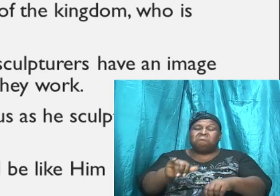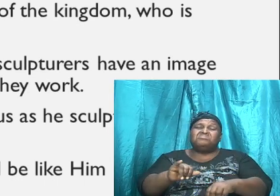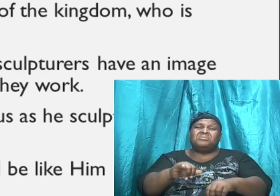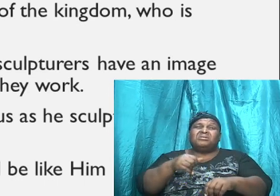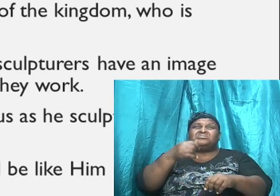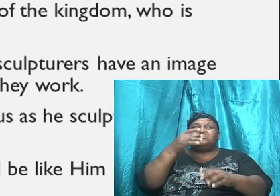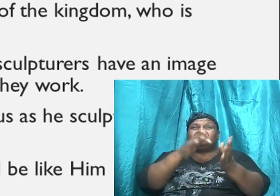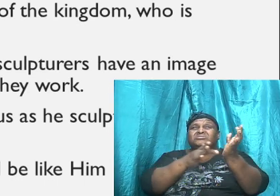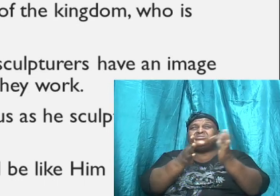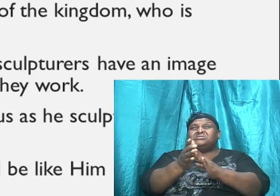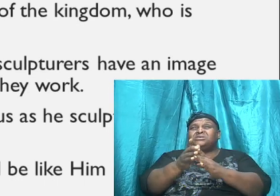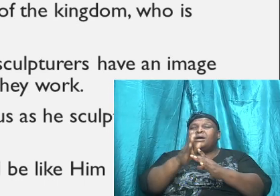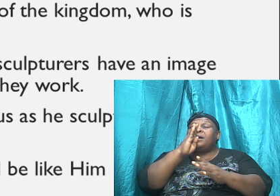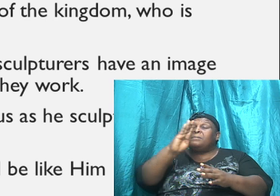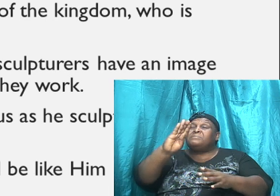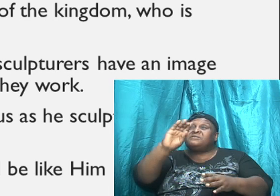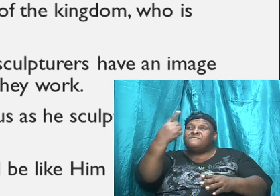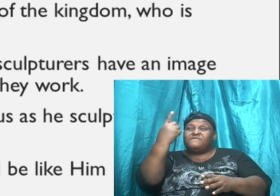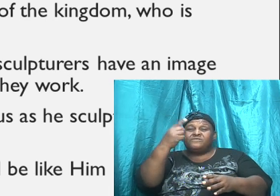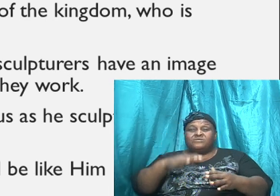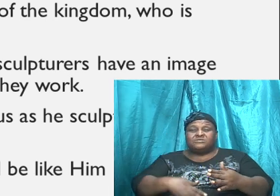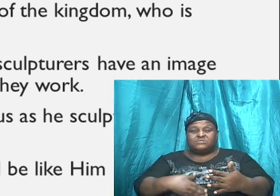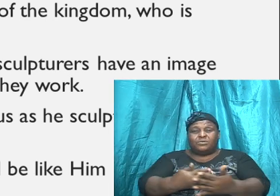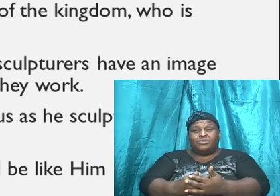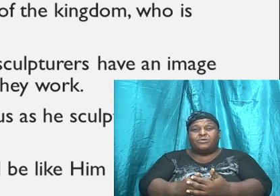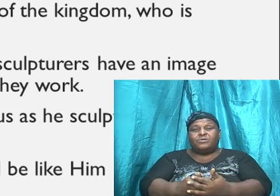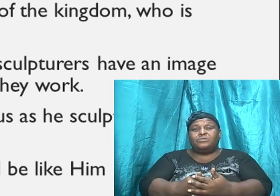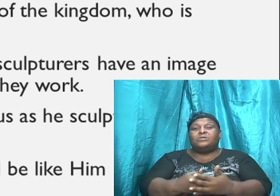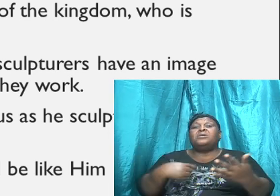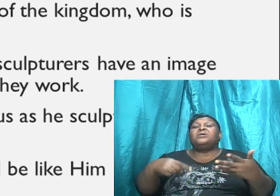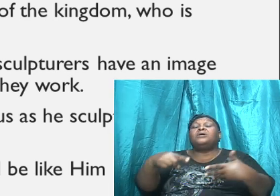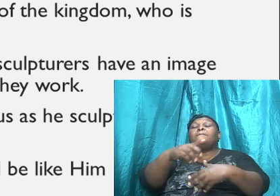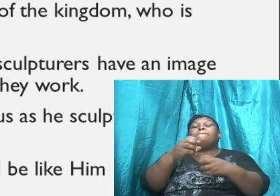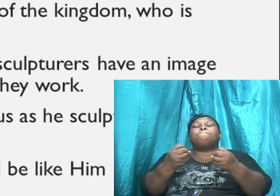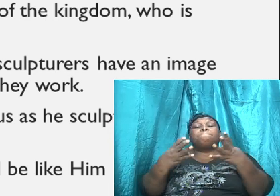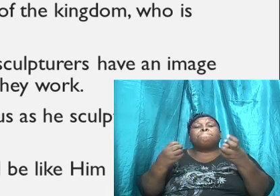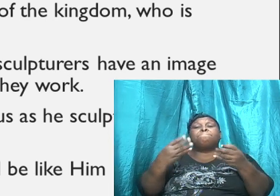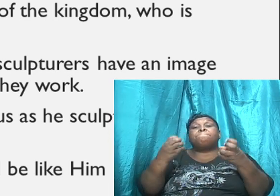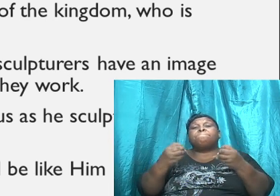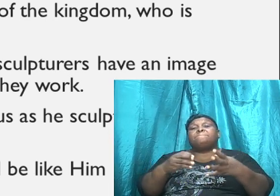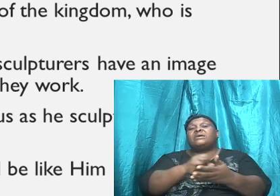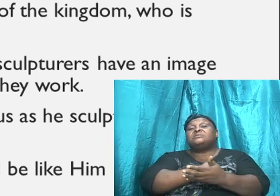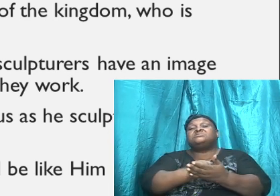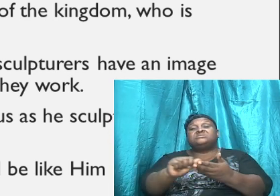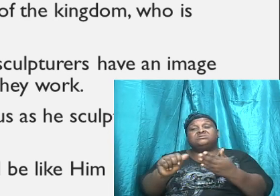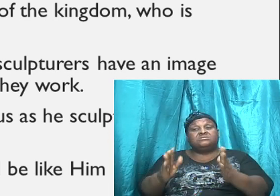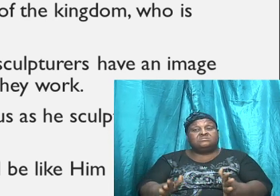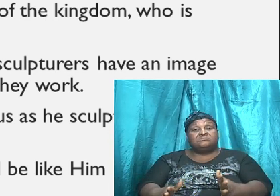born among many brethren. Amen. men.